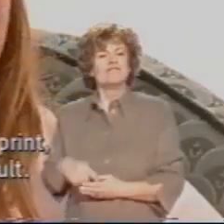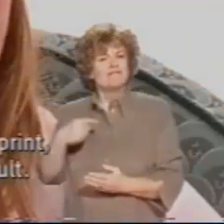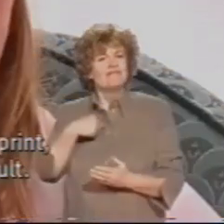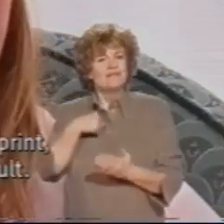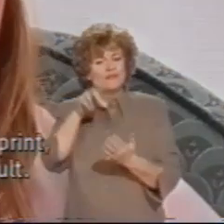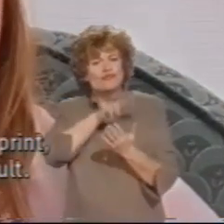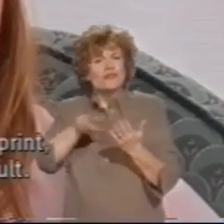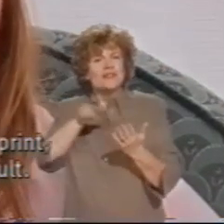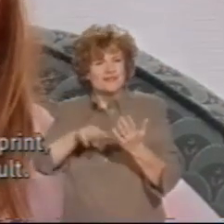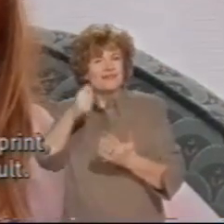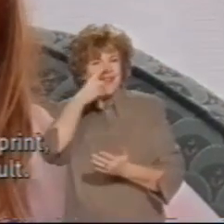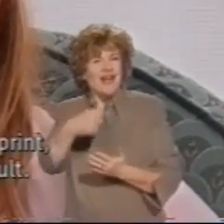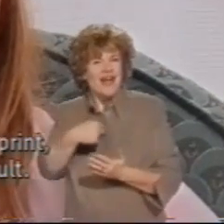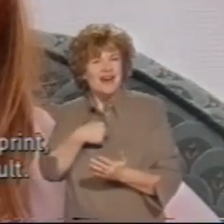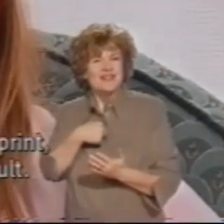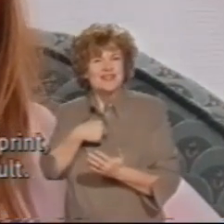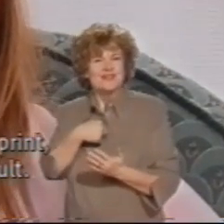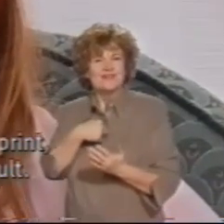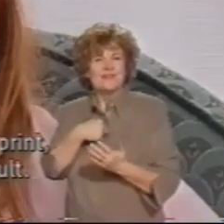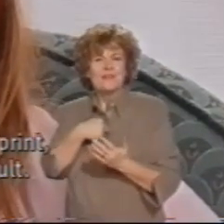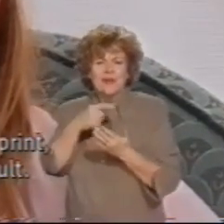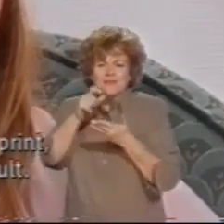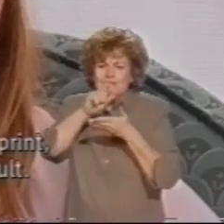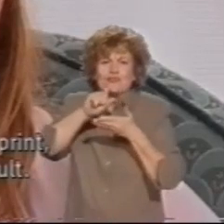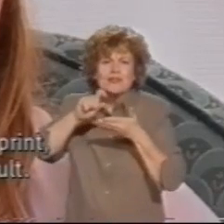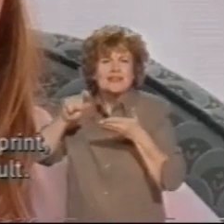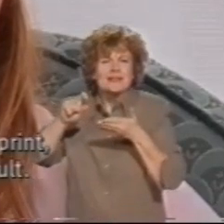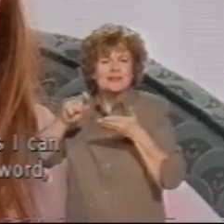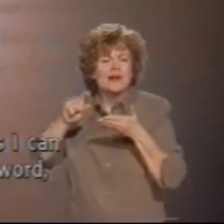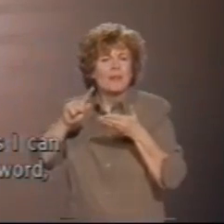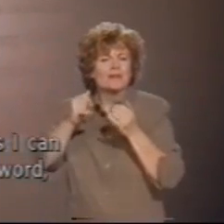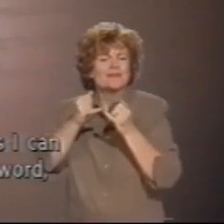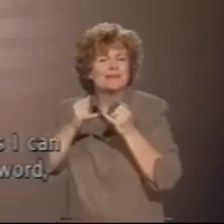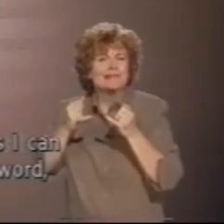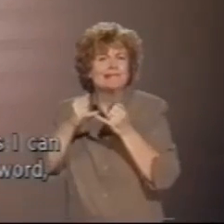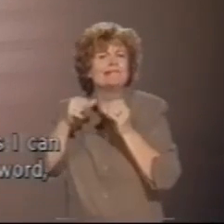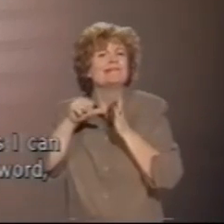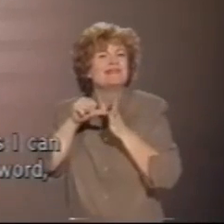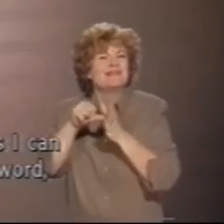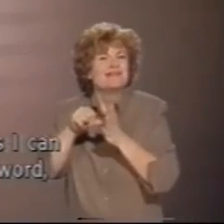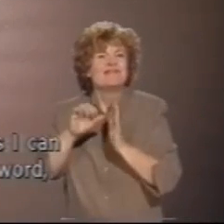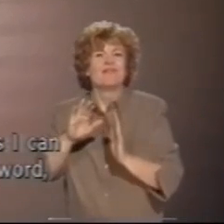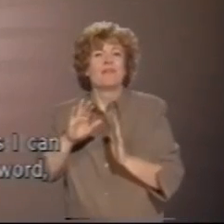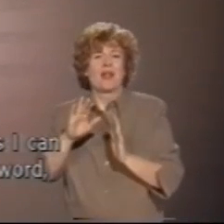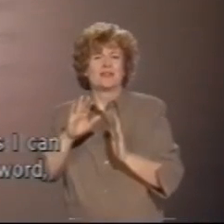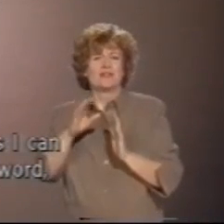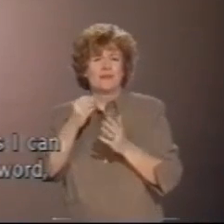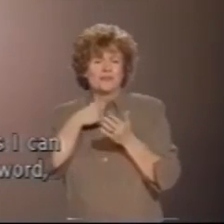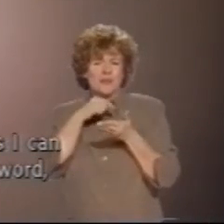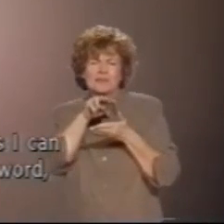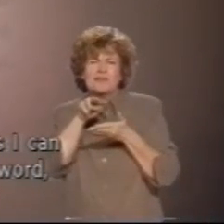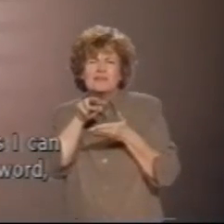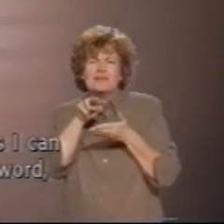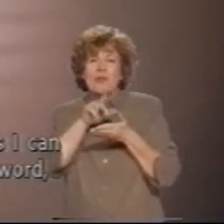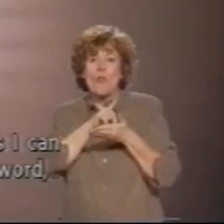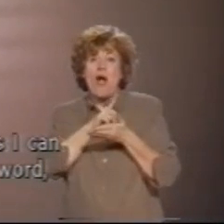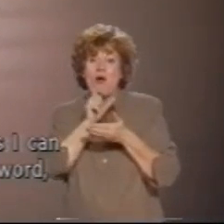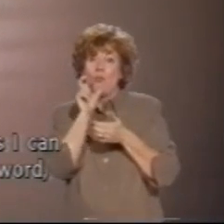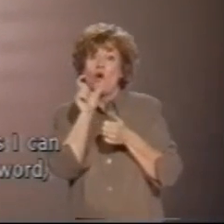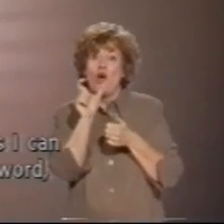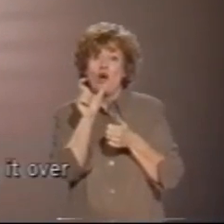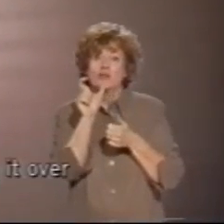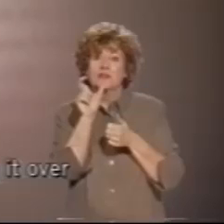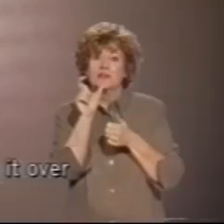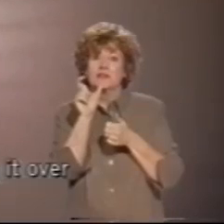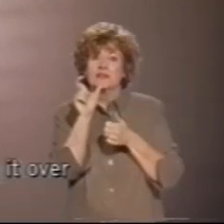I can still read, I can still access print, but it's much more difficult things don't make sense because I can only see a little bit of the